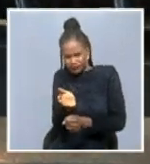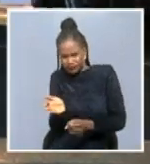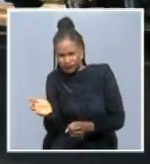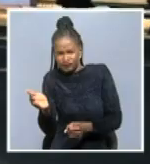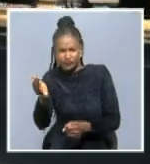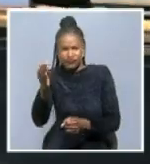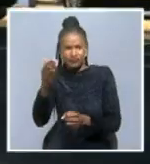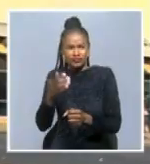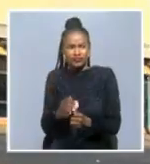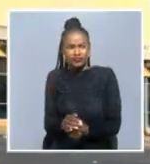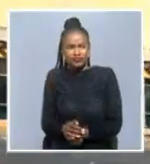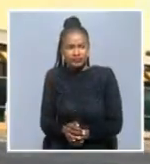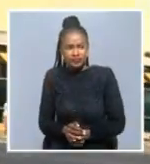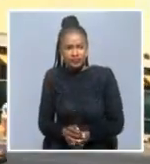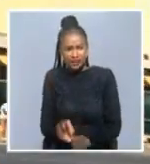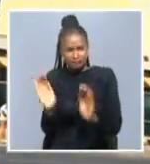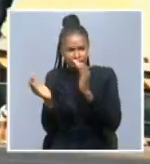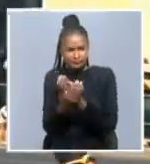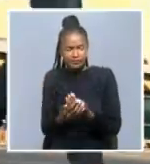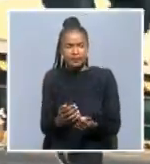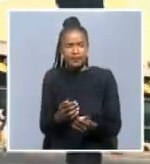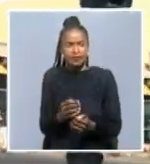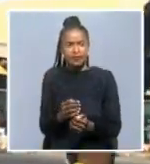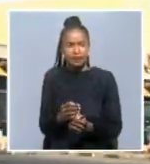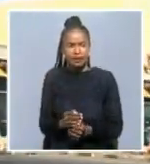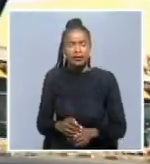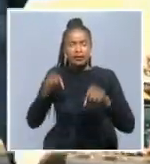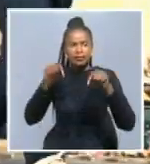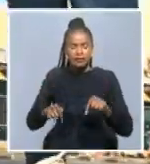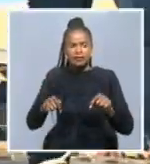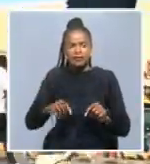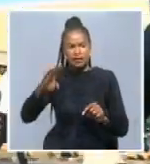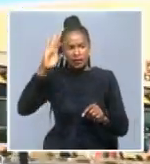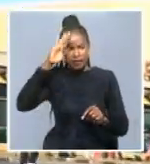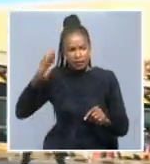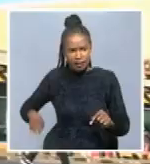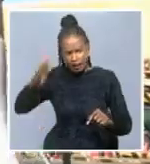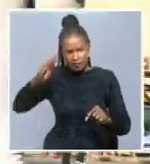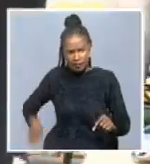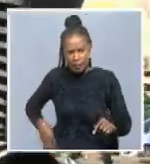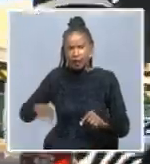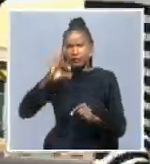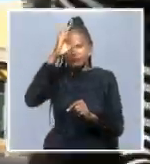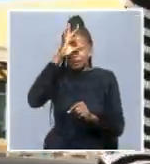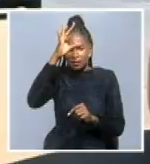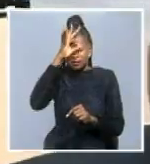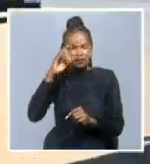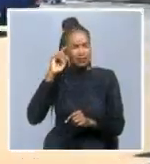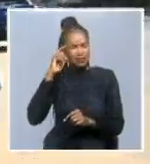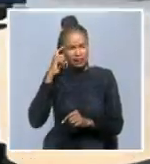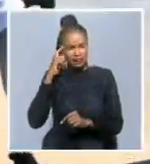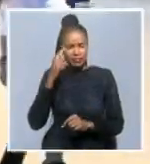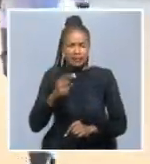is the committee or the security cluster, we have intensified our